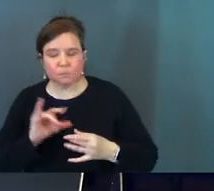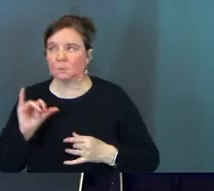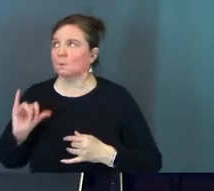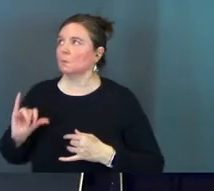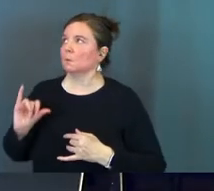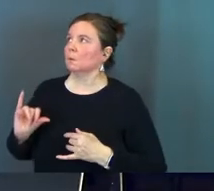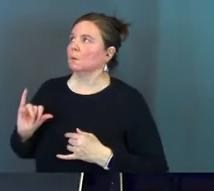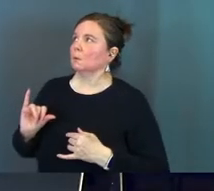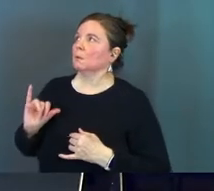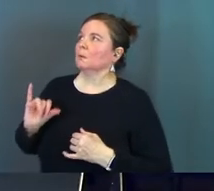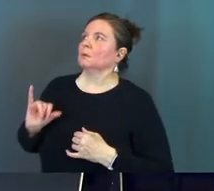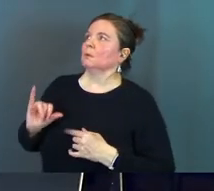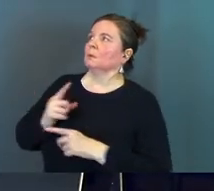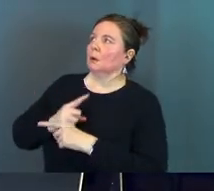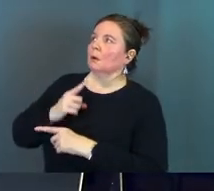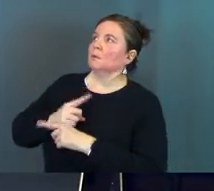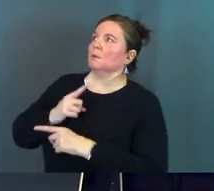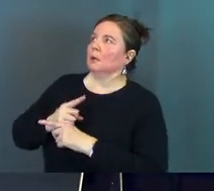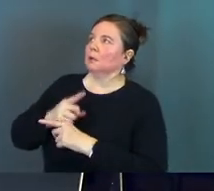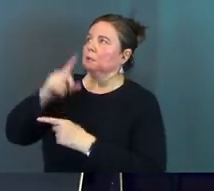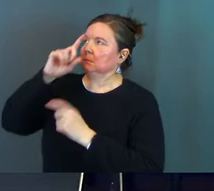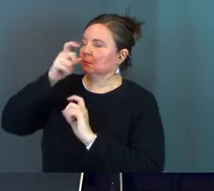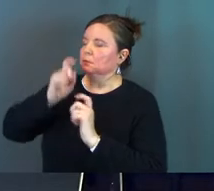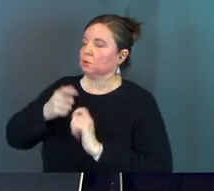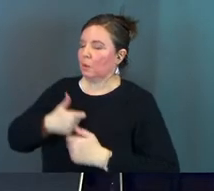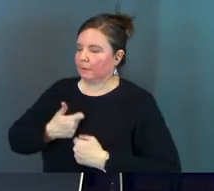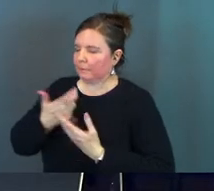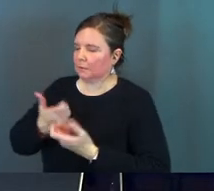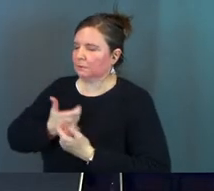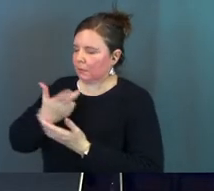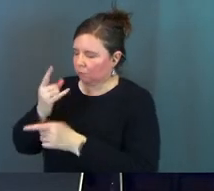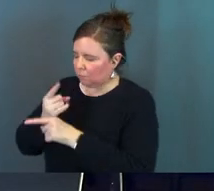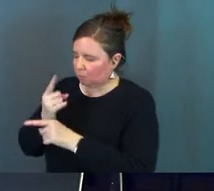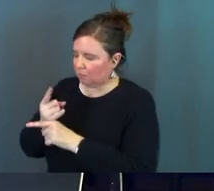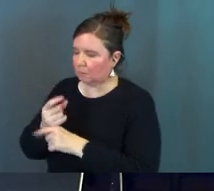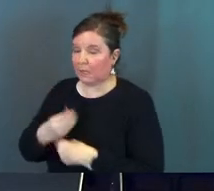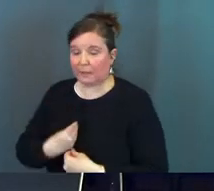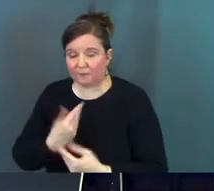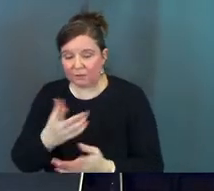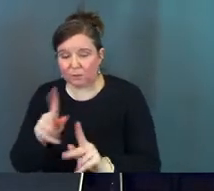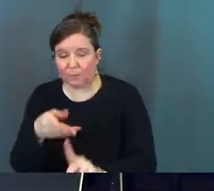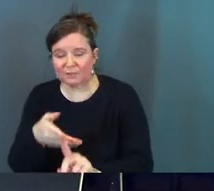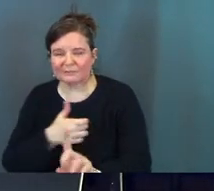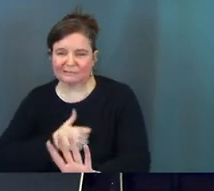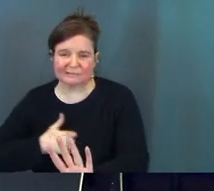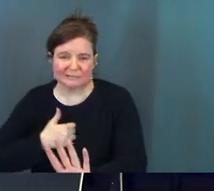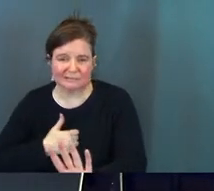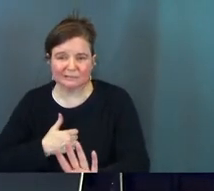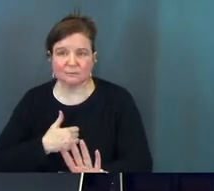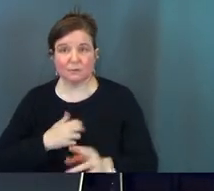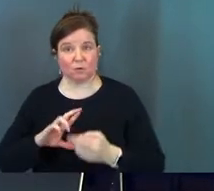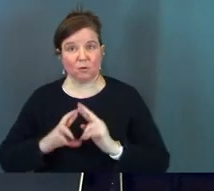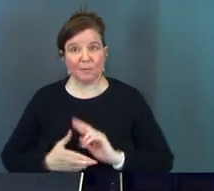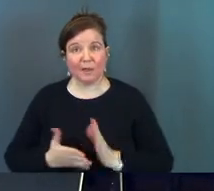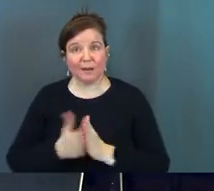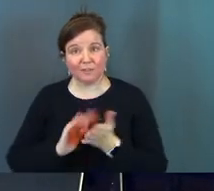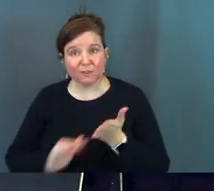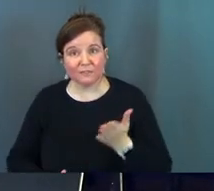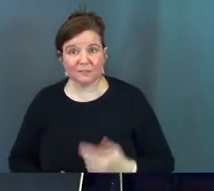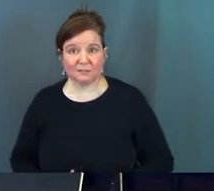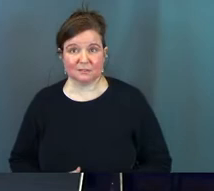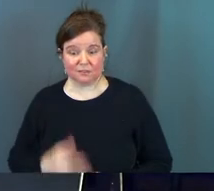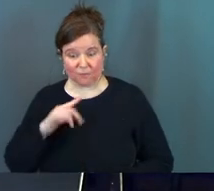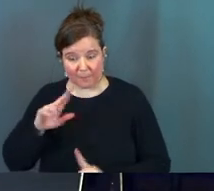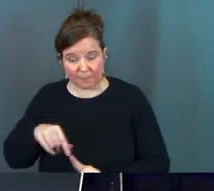it's like oh my gosh so we got to confess that to that person I gotta go and repent ask forgiveness